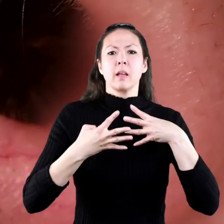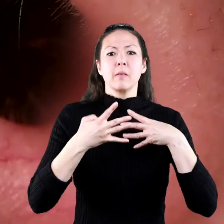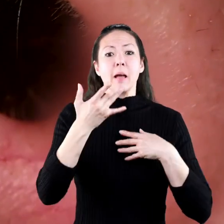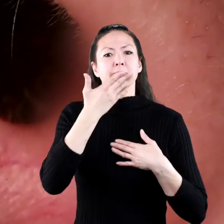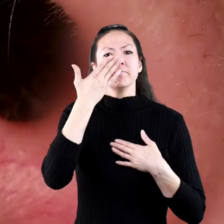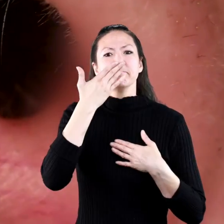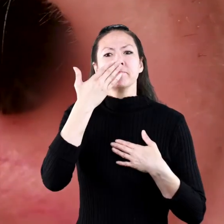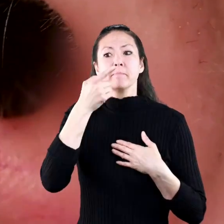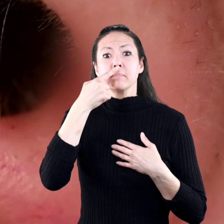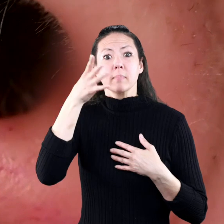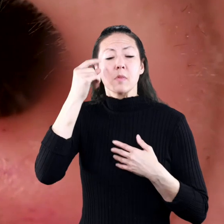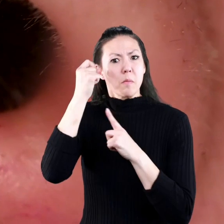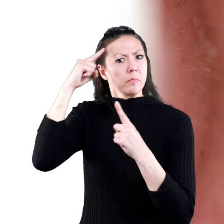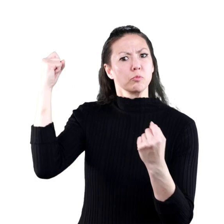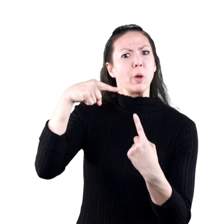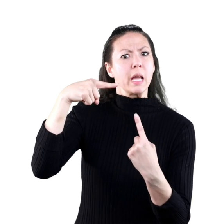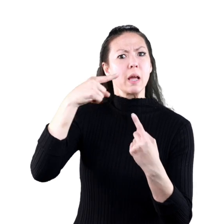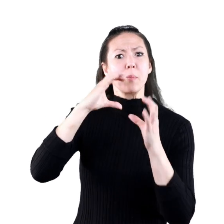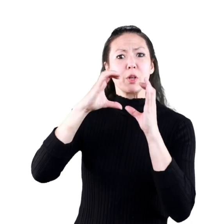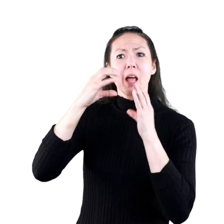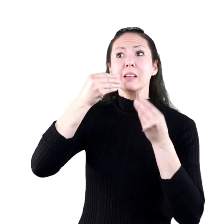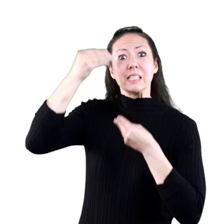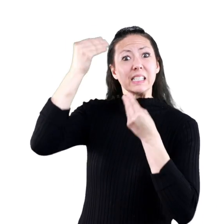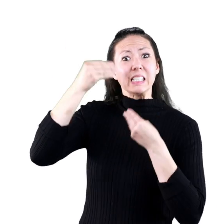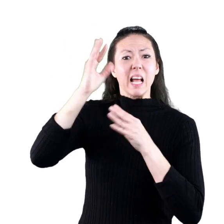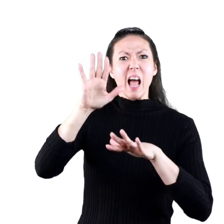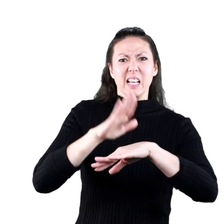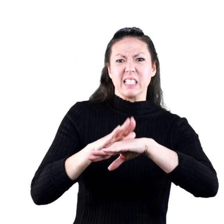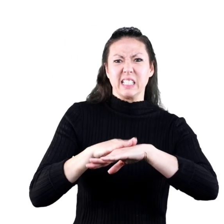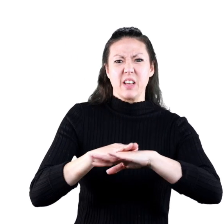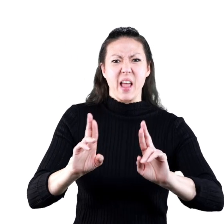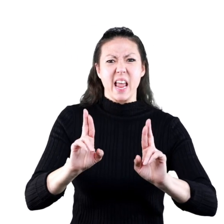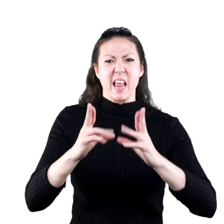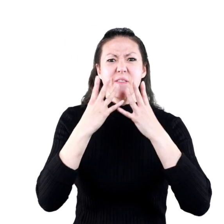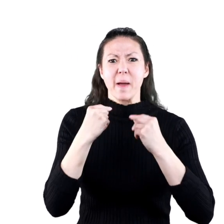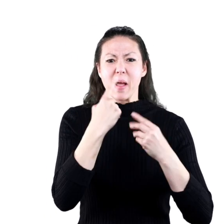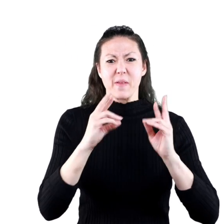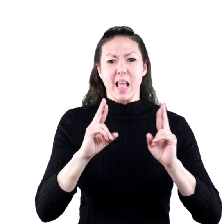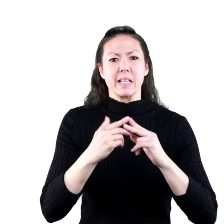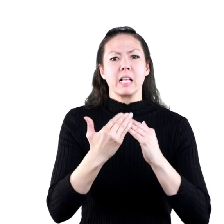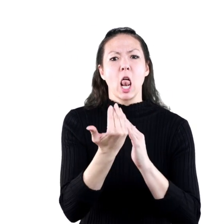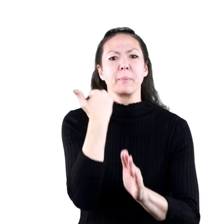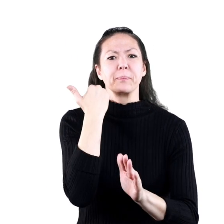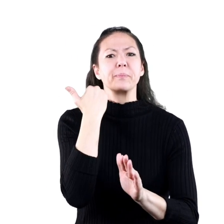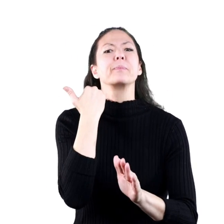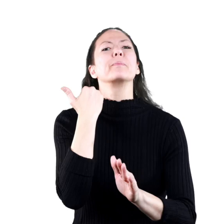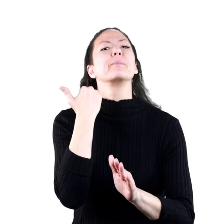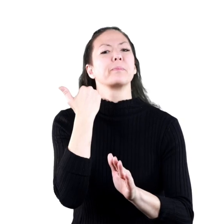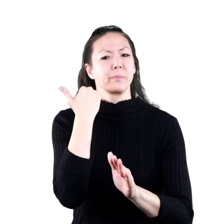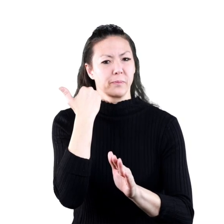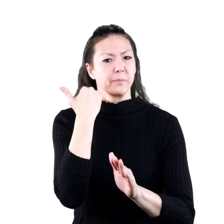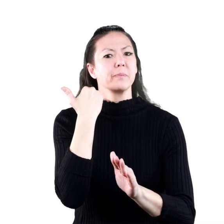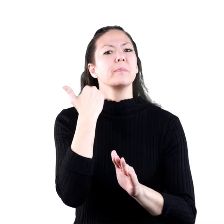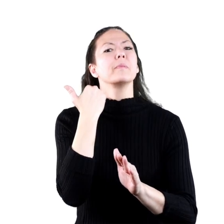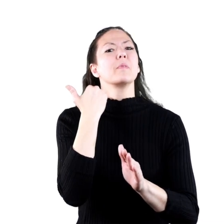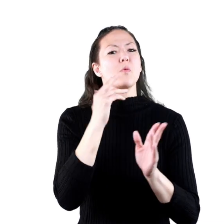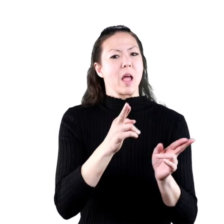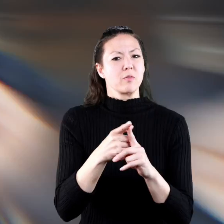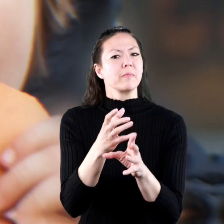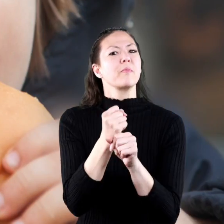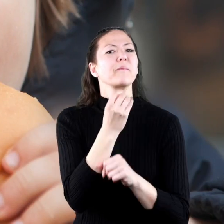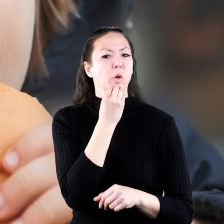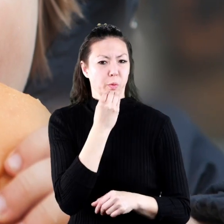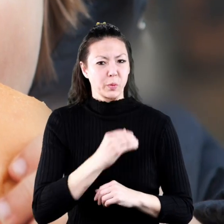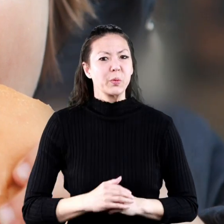olfactory senses are kicking in. That would be your sense of smell. You can smell that pizza pie and your brain is sending signals to your